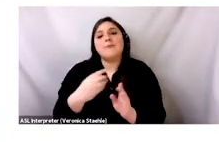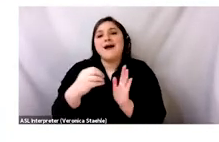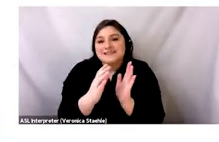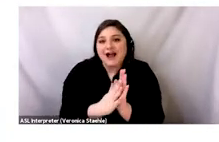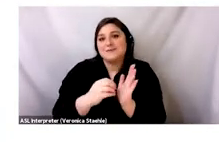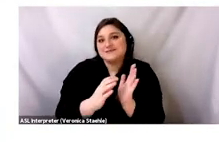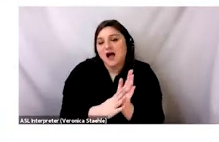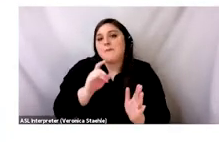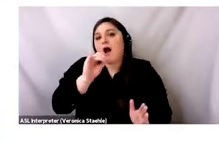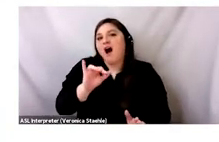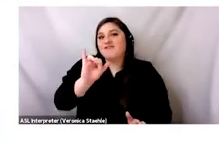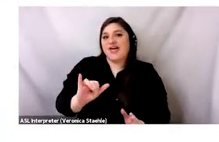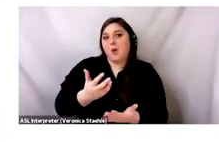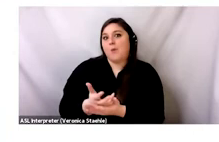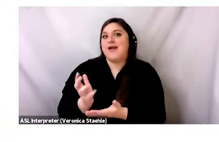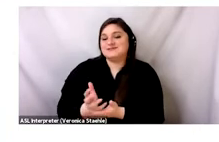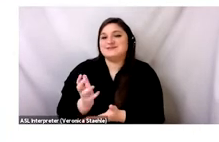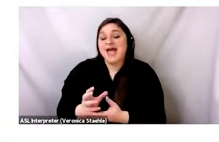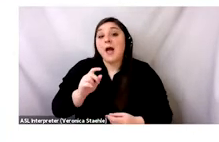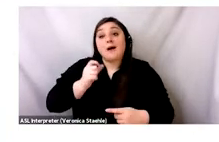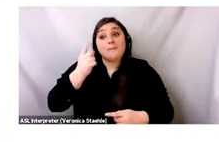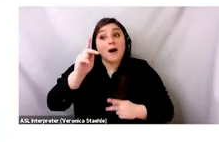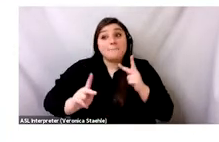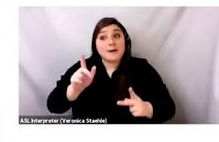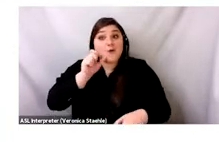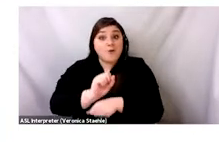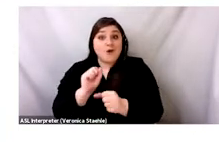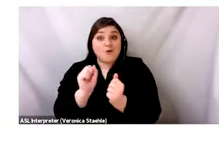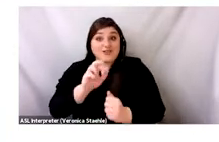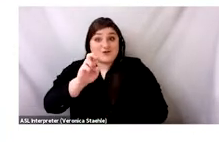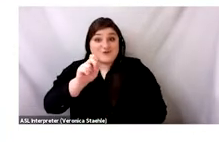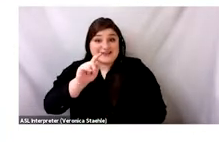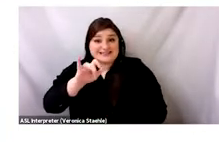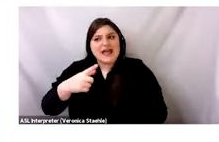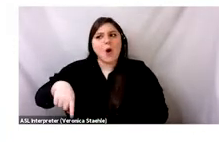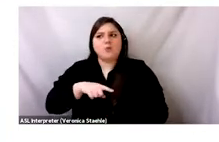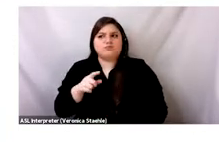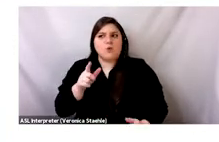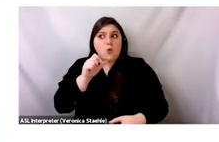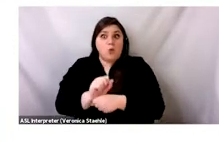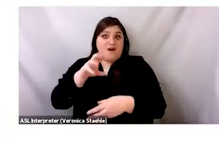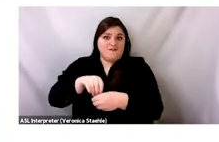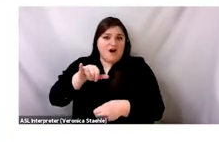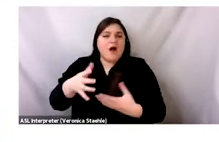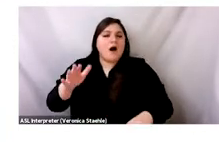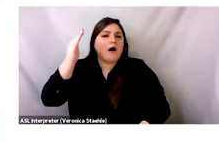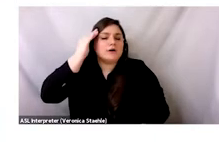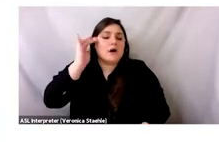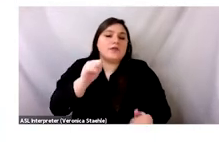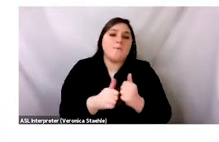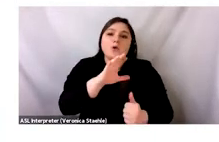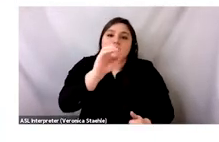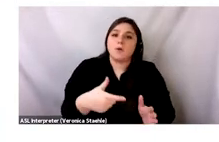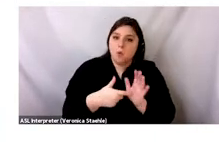captured on that. Anyone who works retail knows that many companies require you to destroy unsold goods, whether that's food,